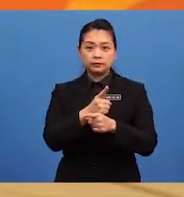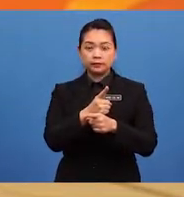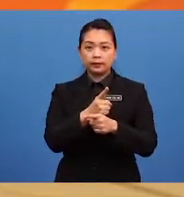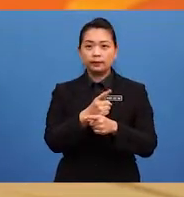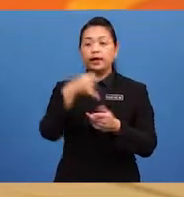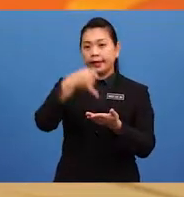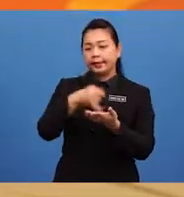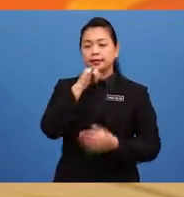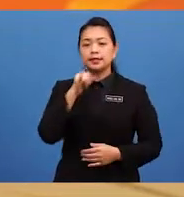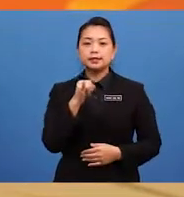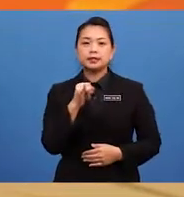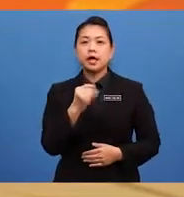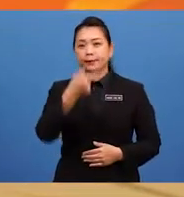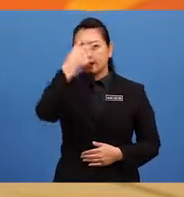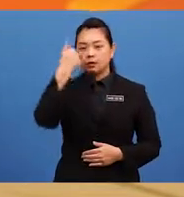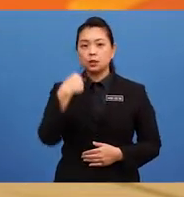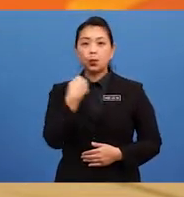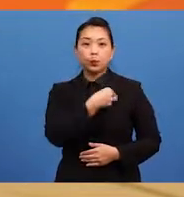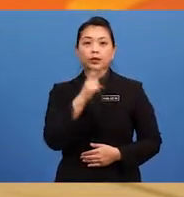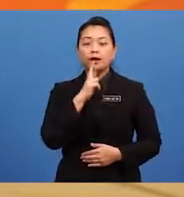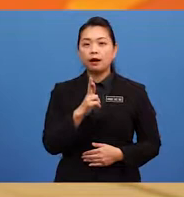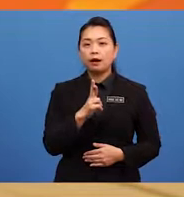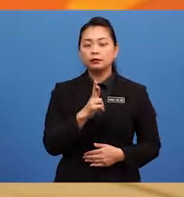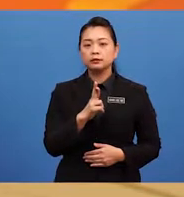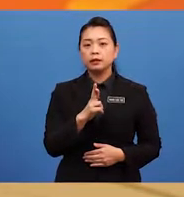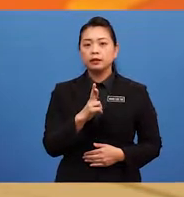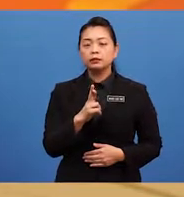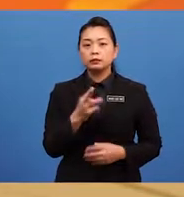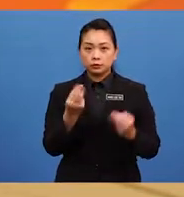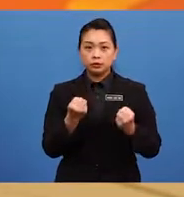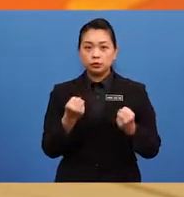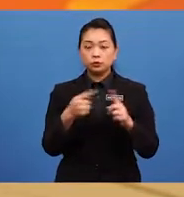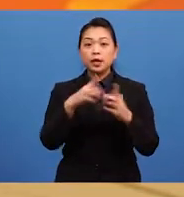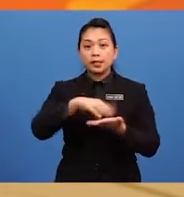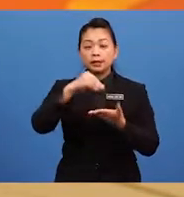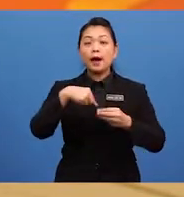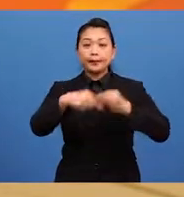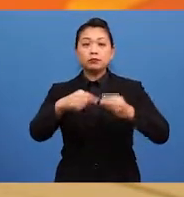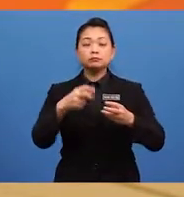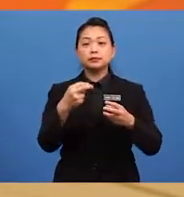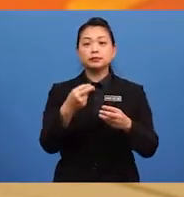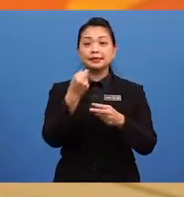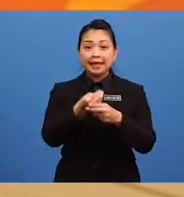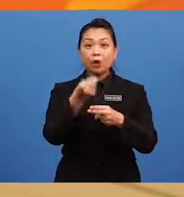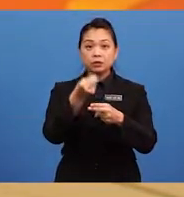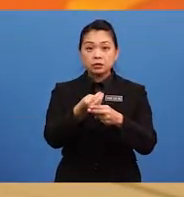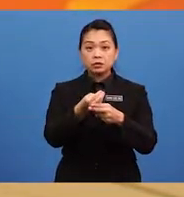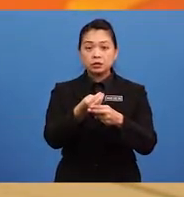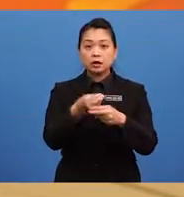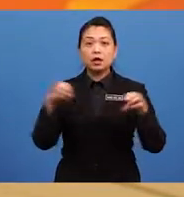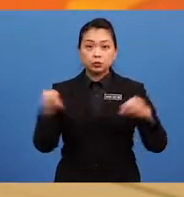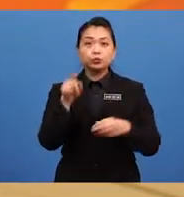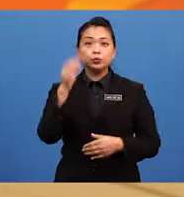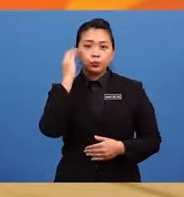it is because we are actually going to learn about nouns. Do you know